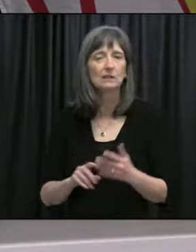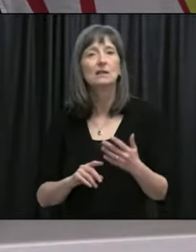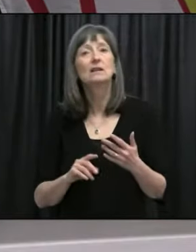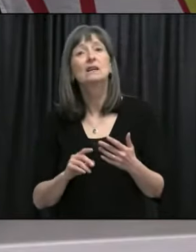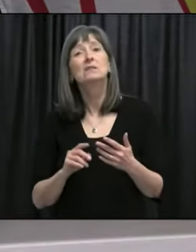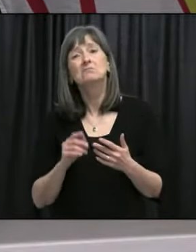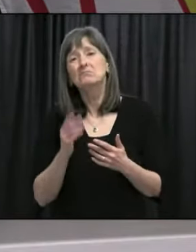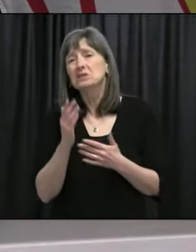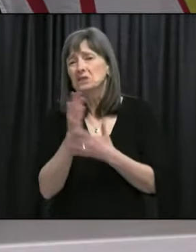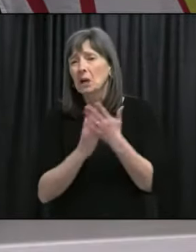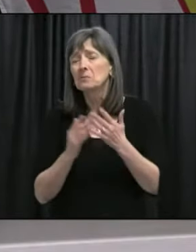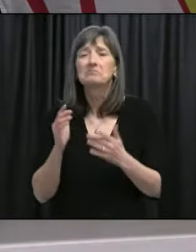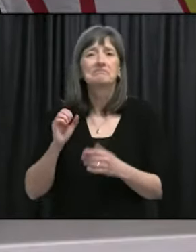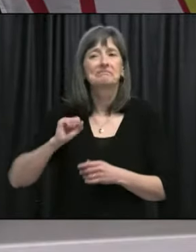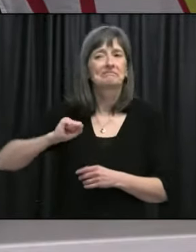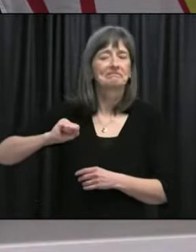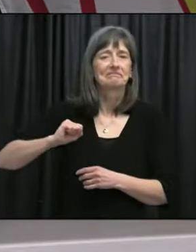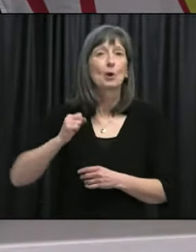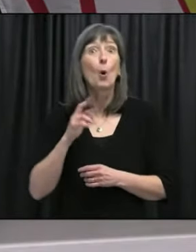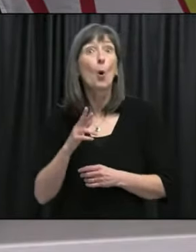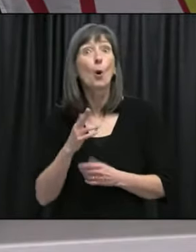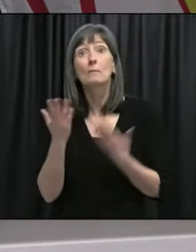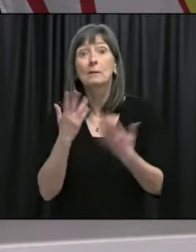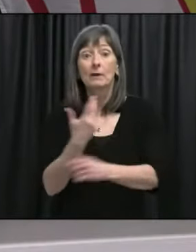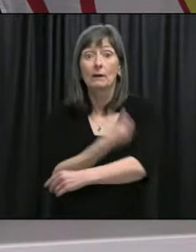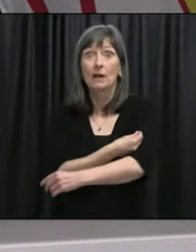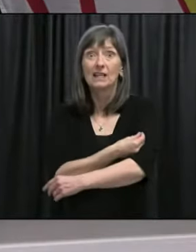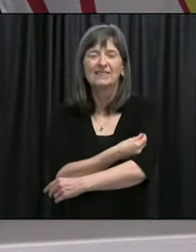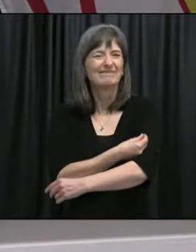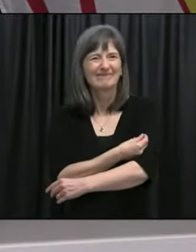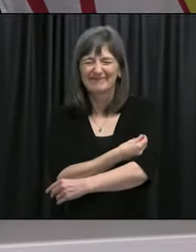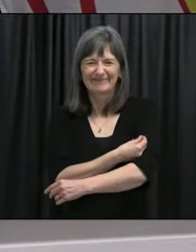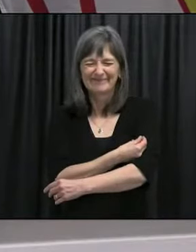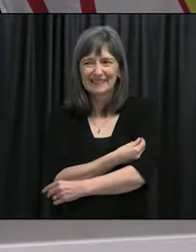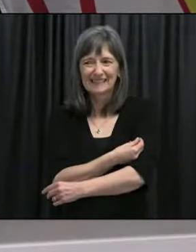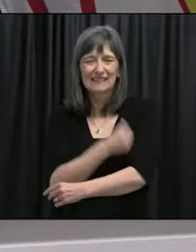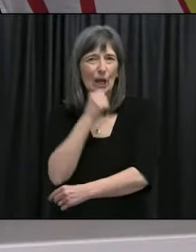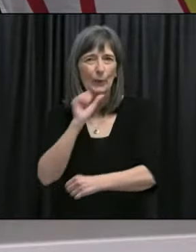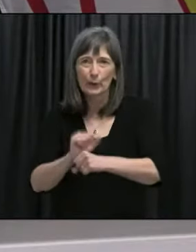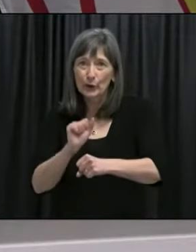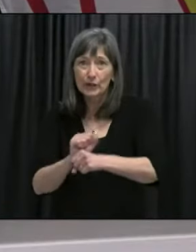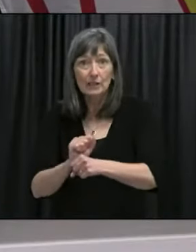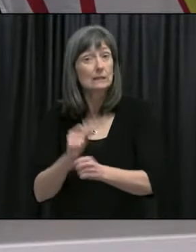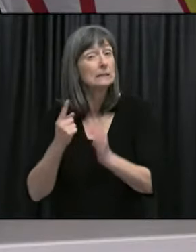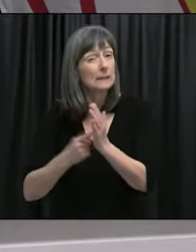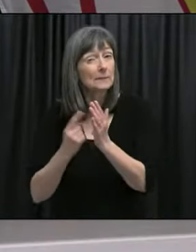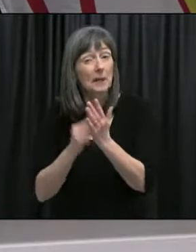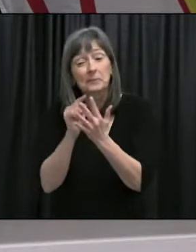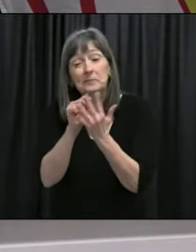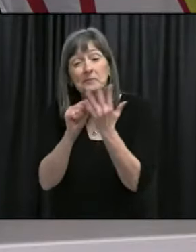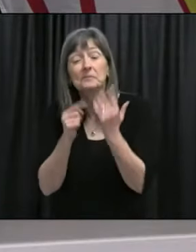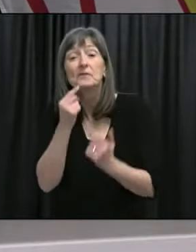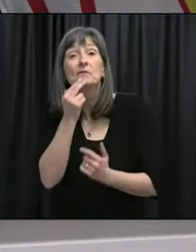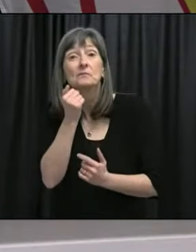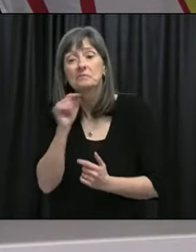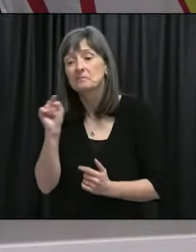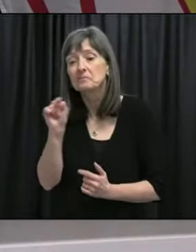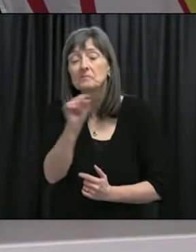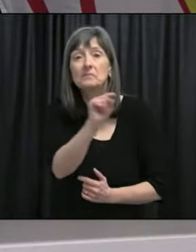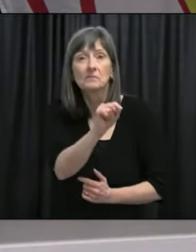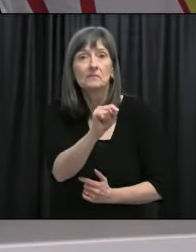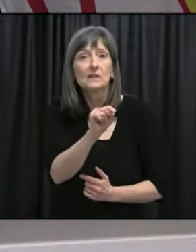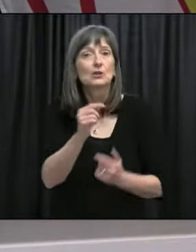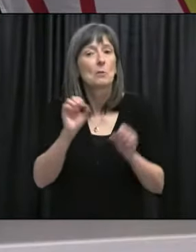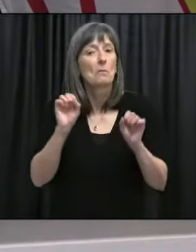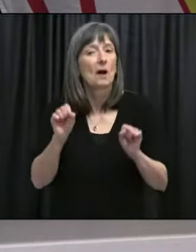situations where, you know, someone may not respond, uh, well to the vaccine. And so, uh, we're always going to have, uh, situations where